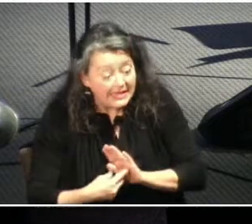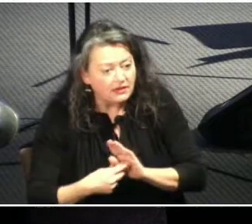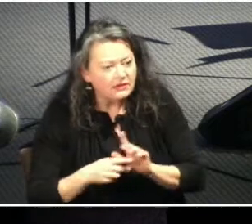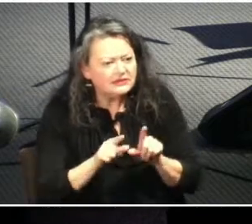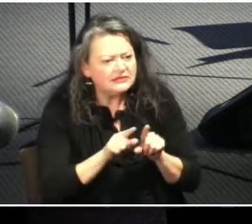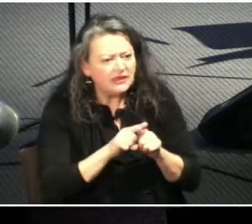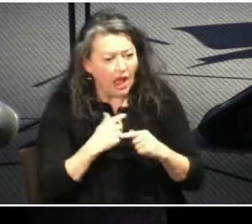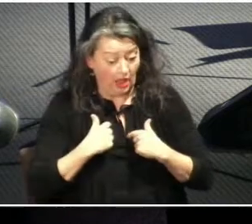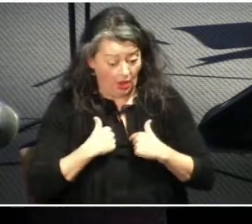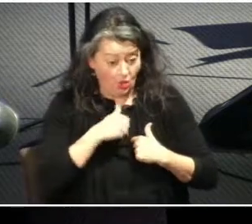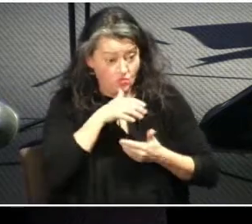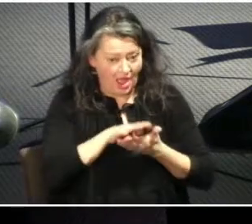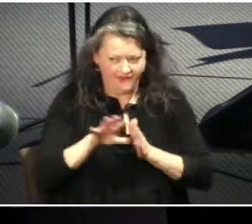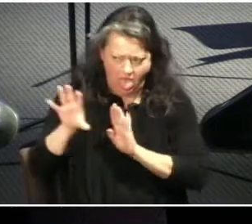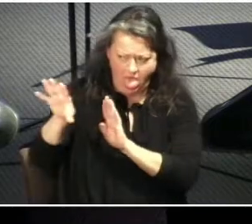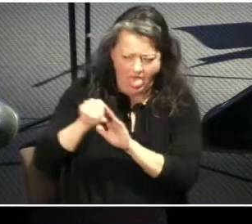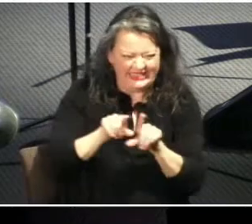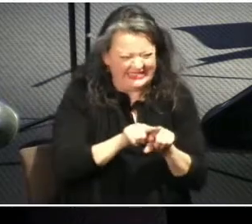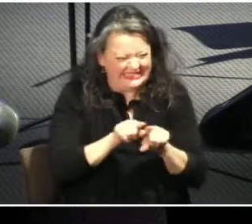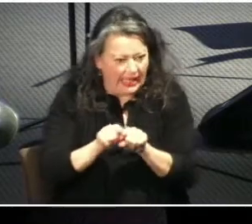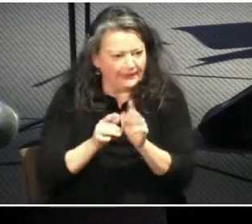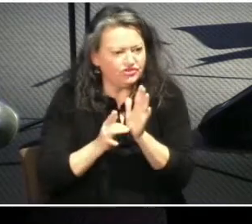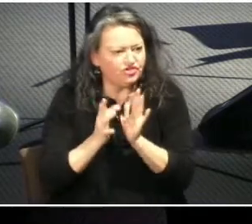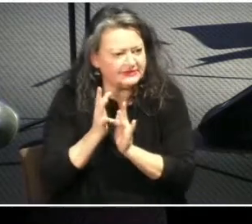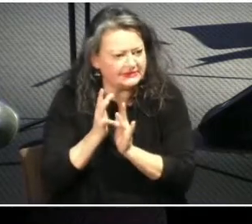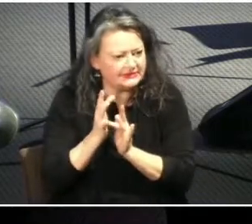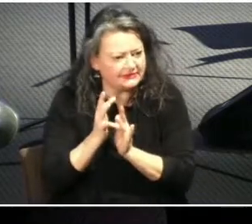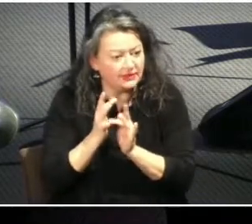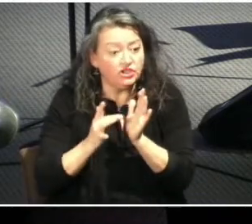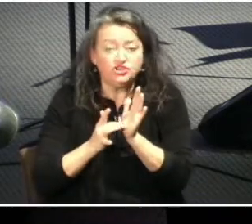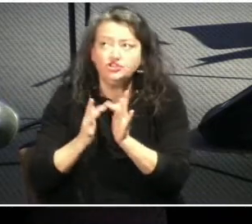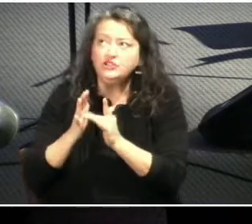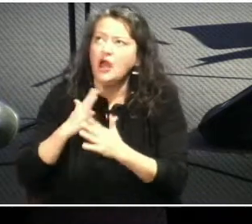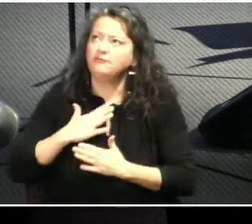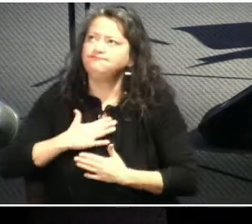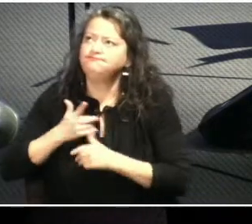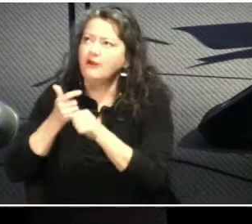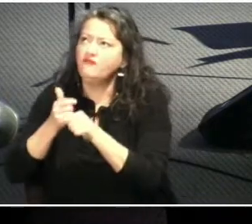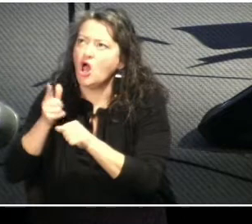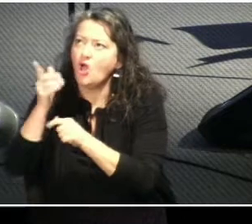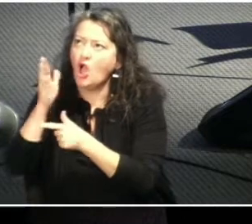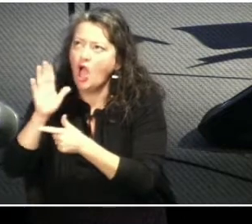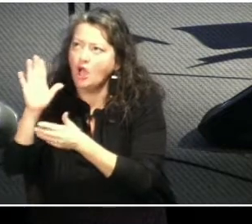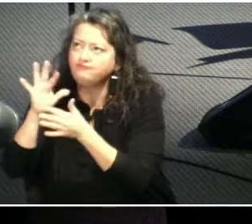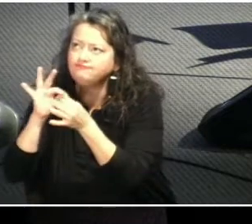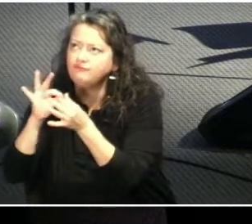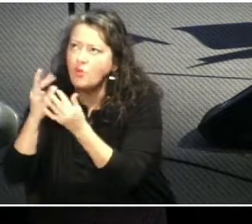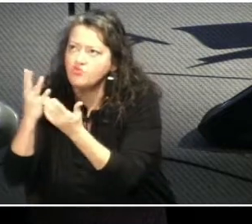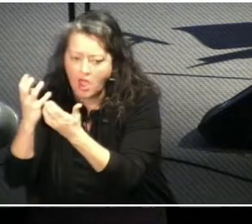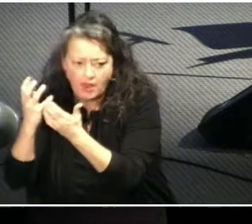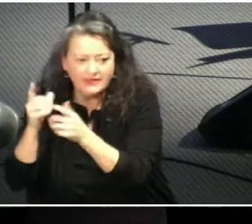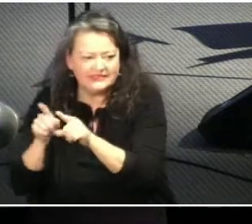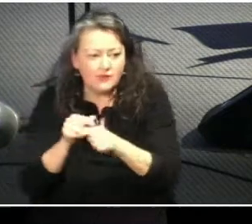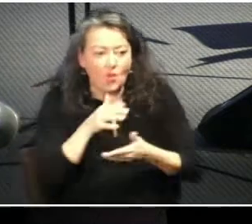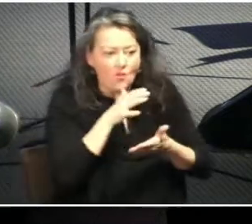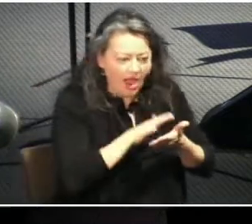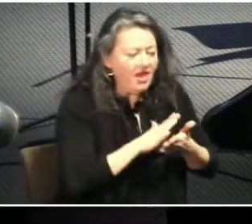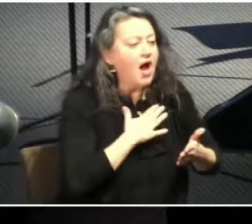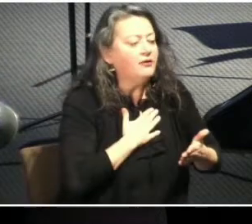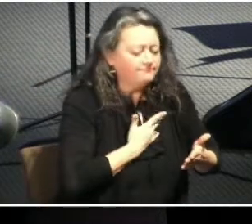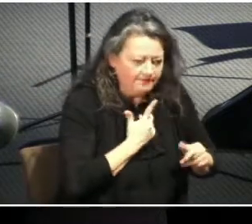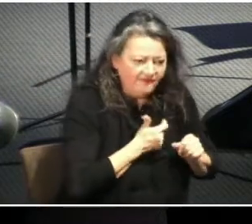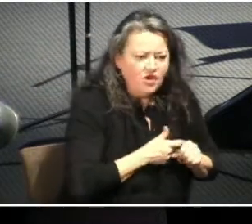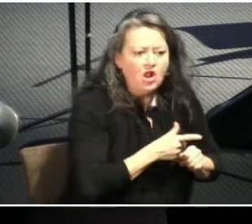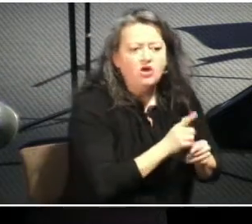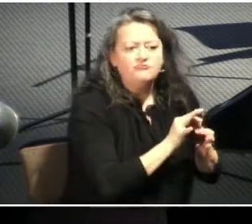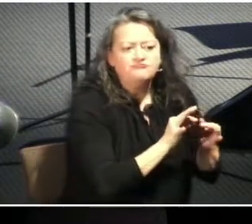father. But then comes Colossians 3 19, which is way less